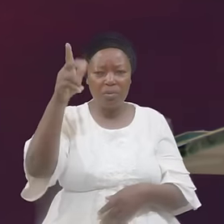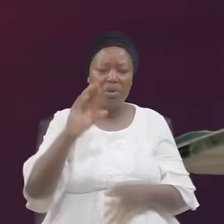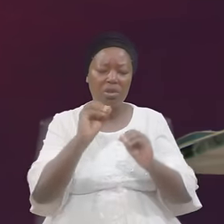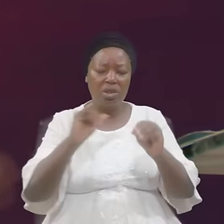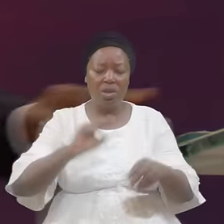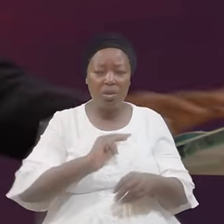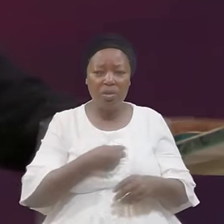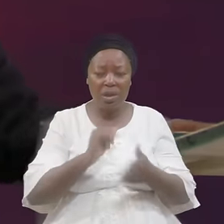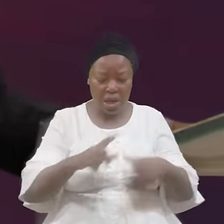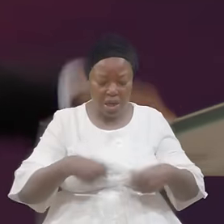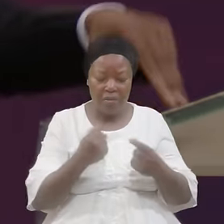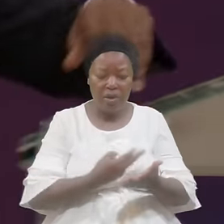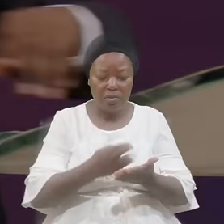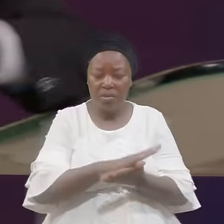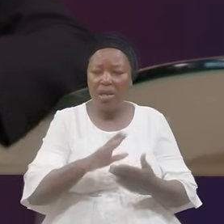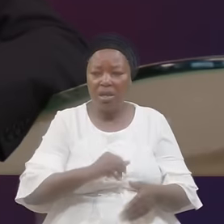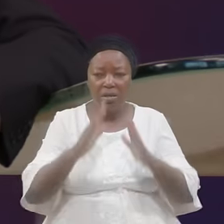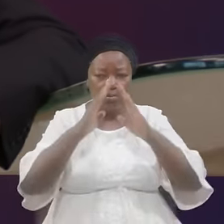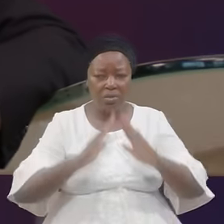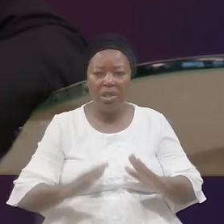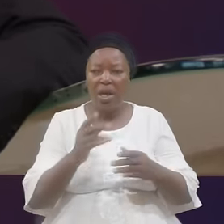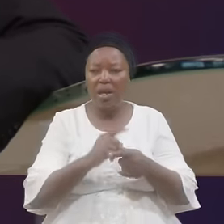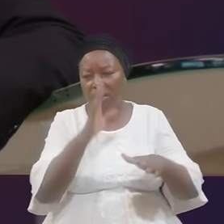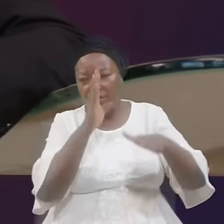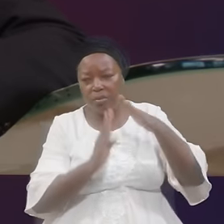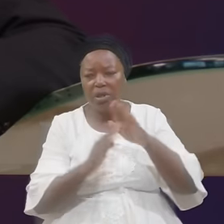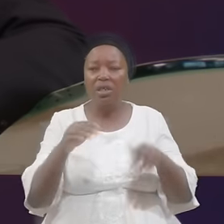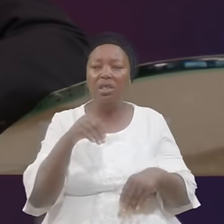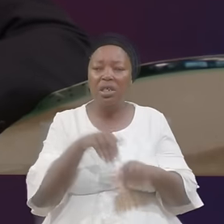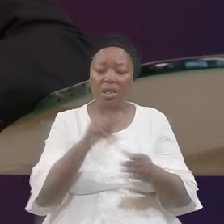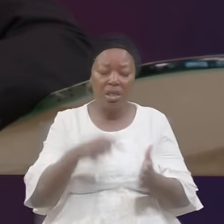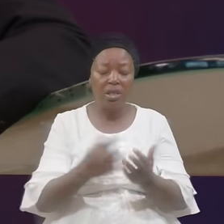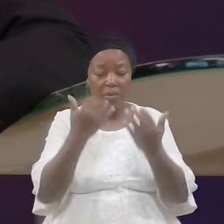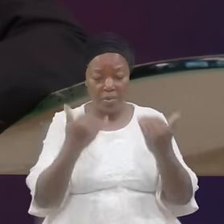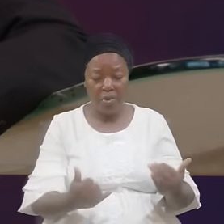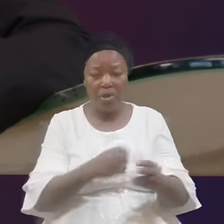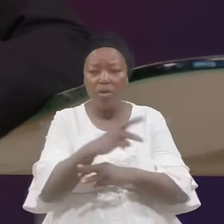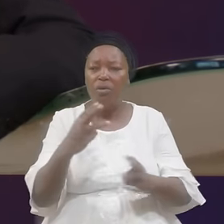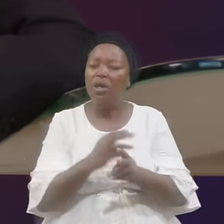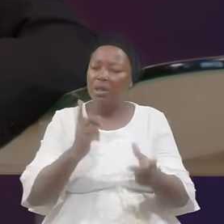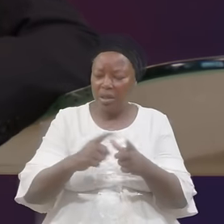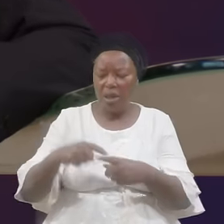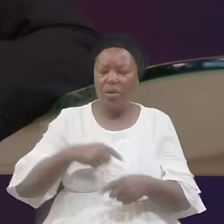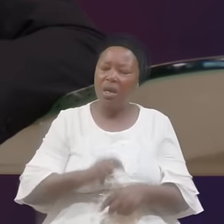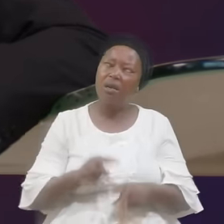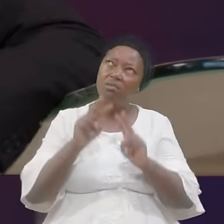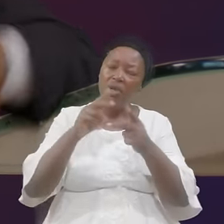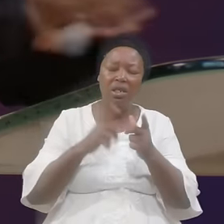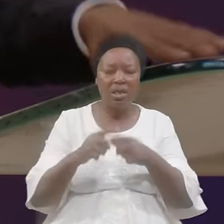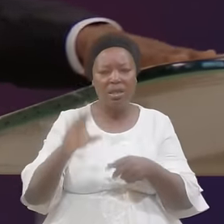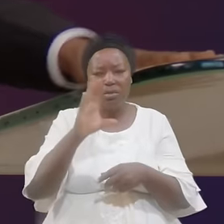Righteously Godly In this Present world Then we Can be Looking for The appearing